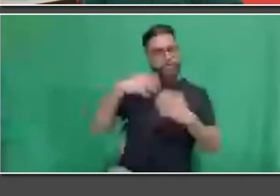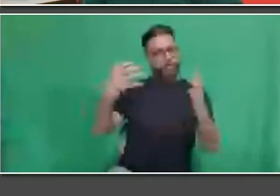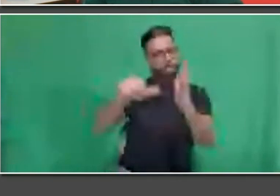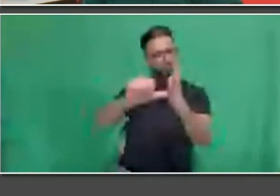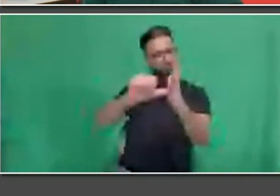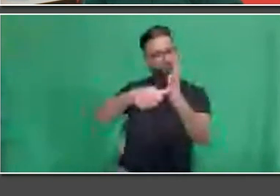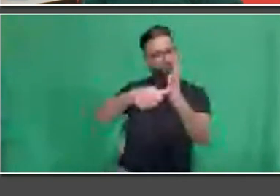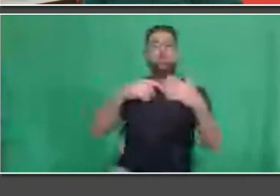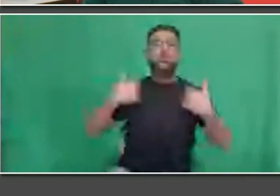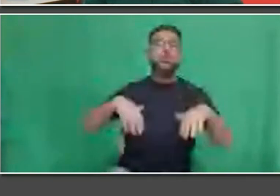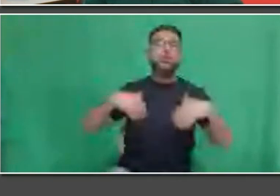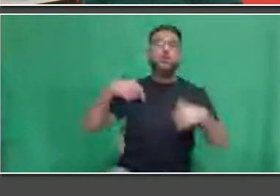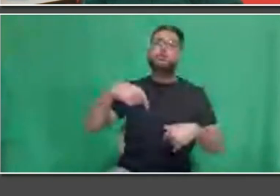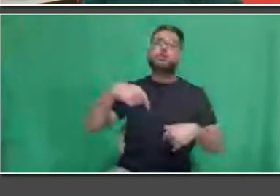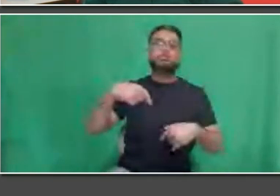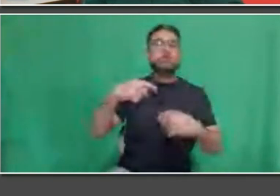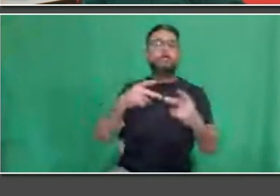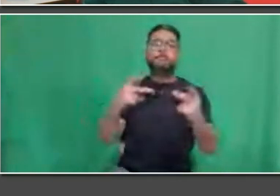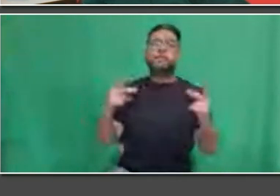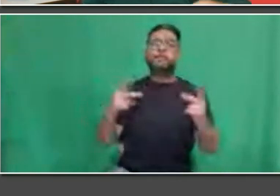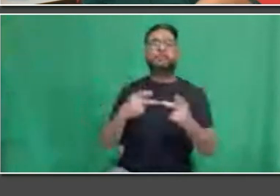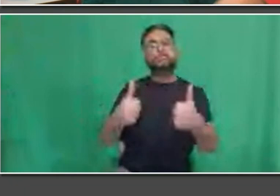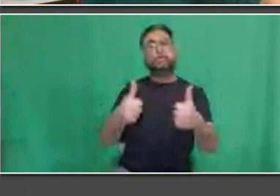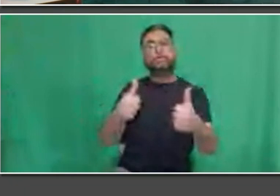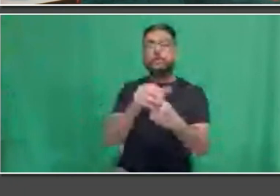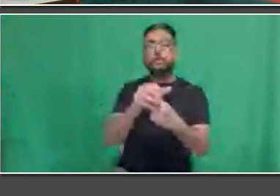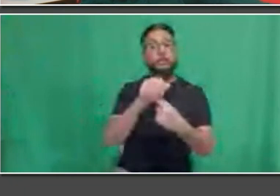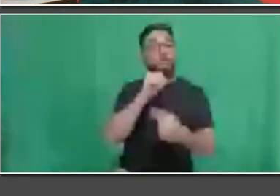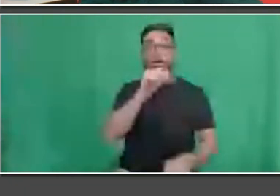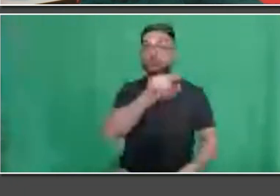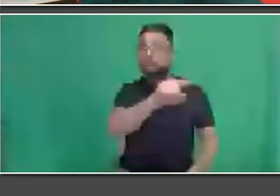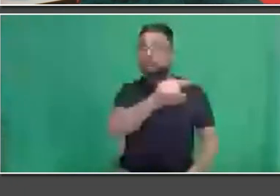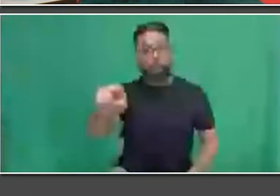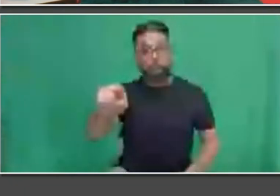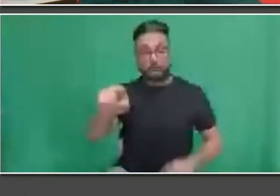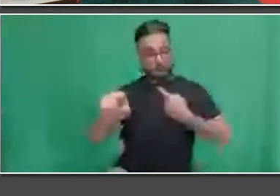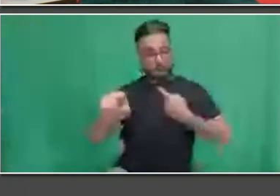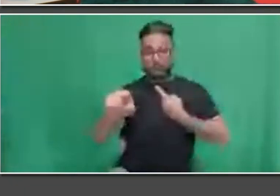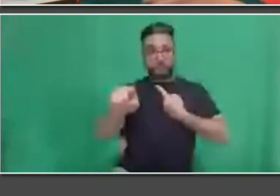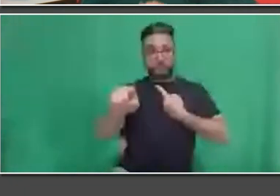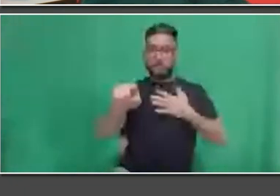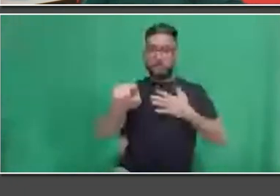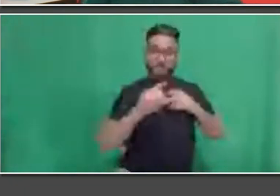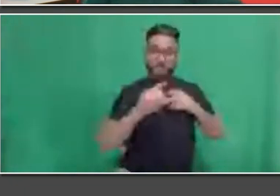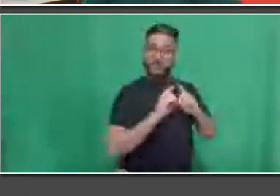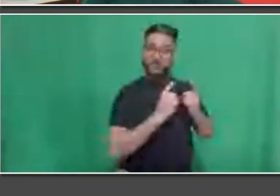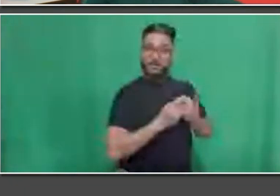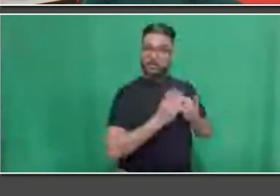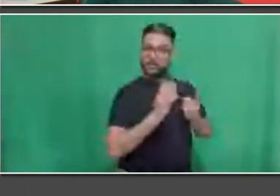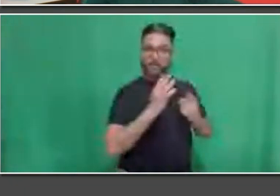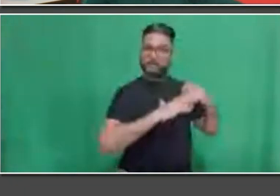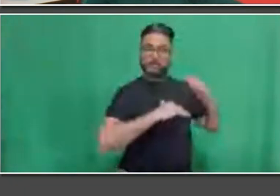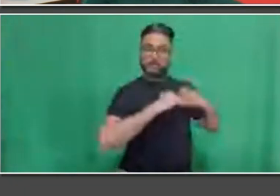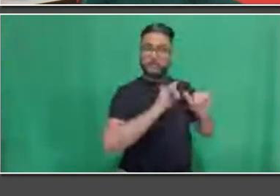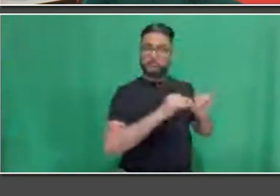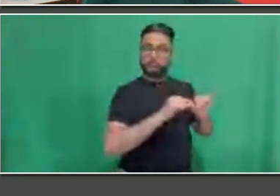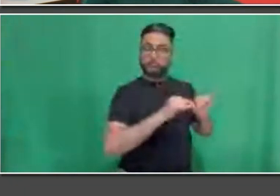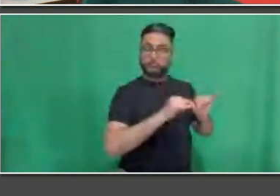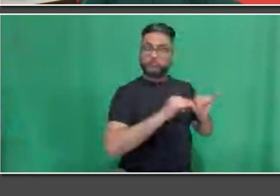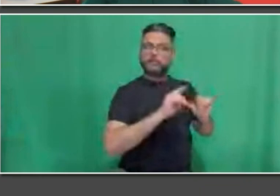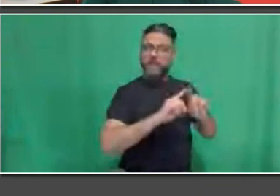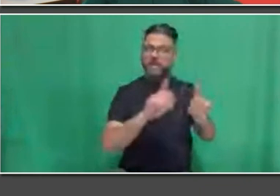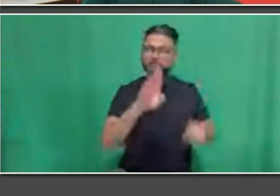Infrastructure and Engineering Division, but throughout the rest of the organization. In the Infrastructure and Engineering Division alone, we are looking for technical